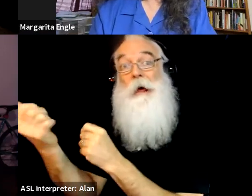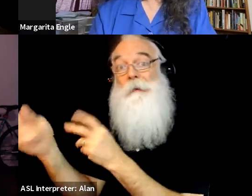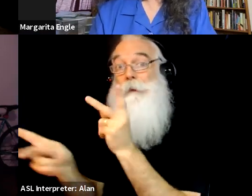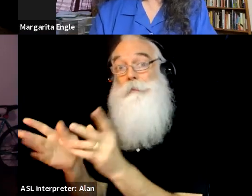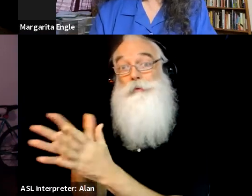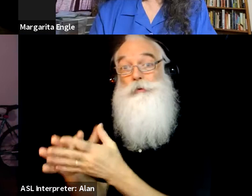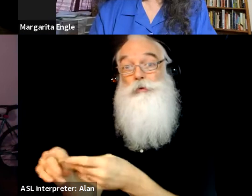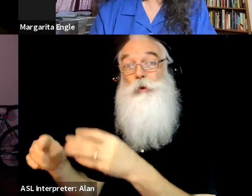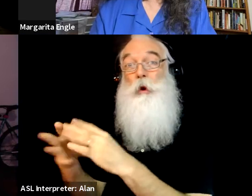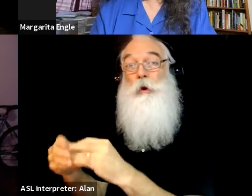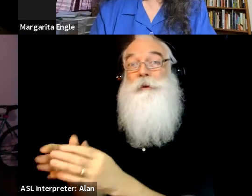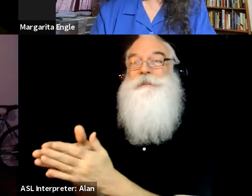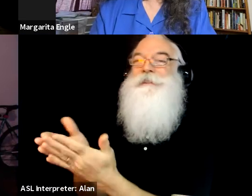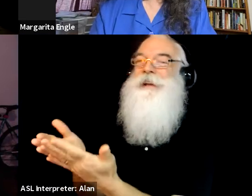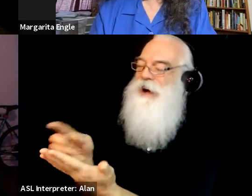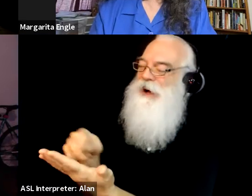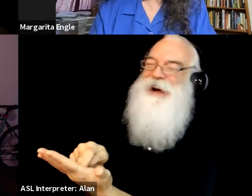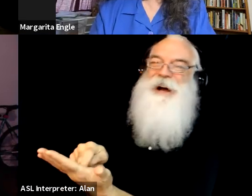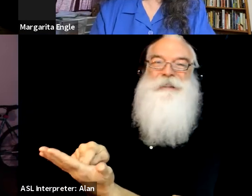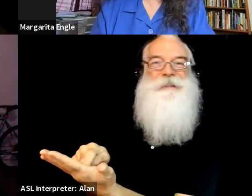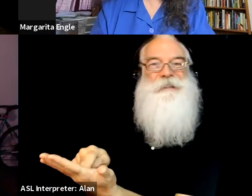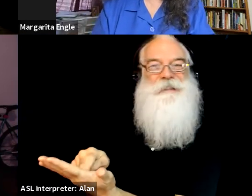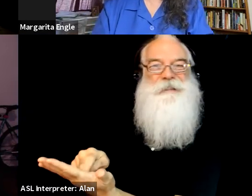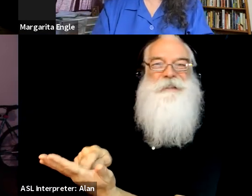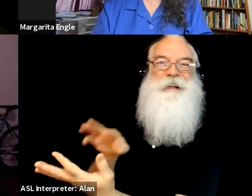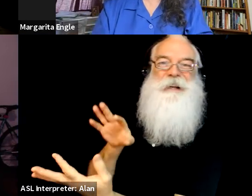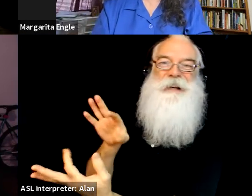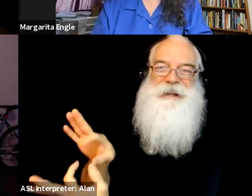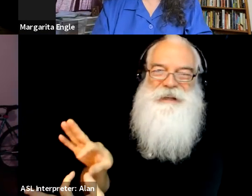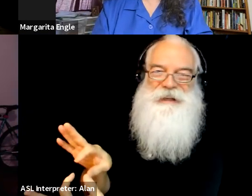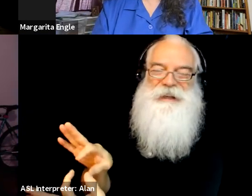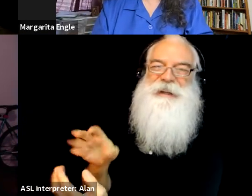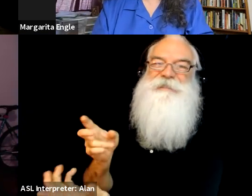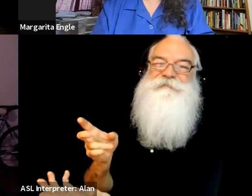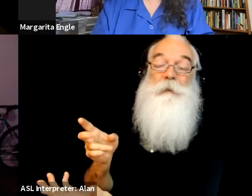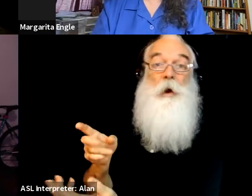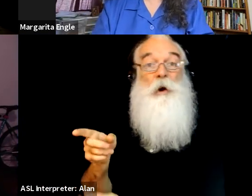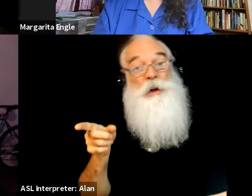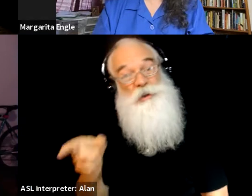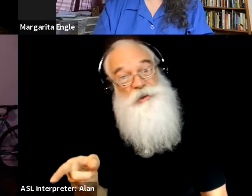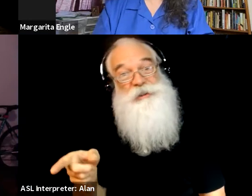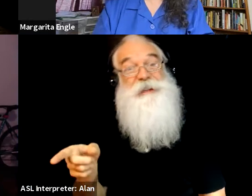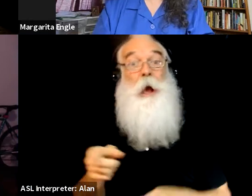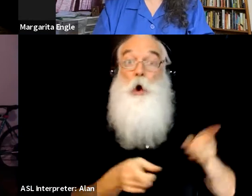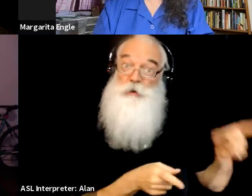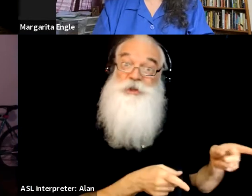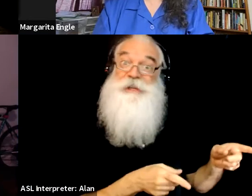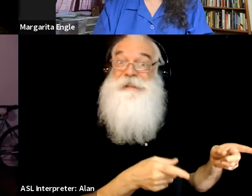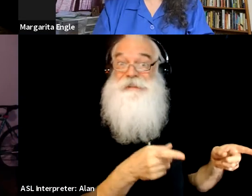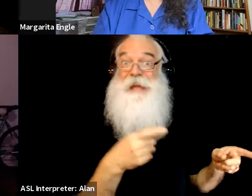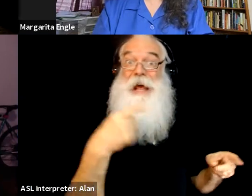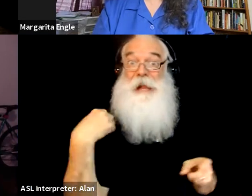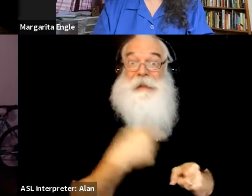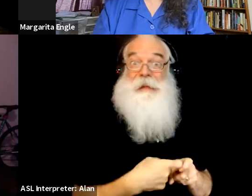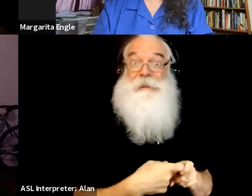quite frankly relate to it as much because it was just like, well, she's Latina. She can understand this experience, but it was not